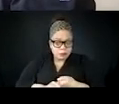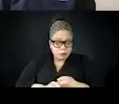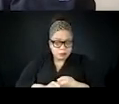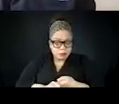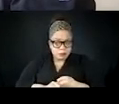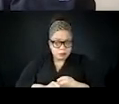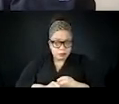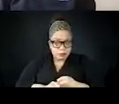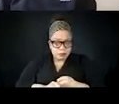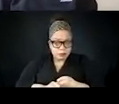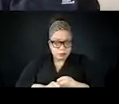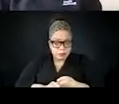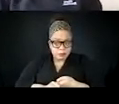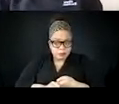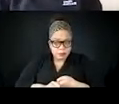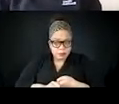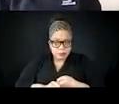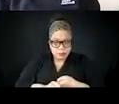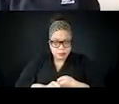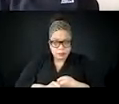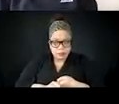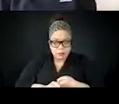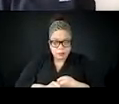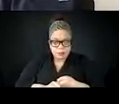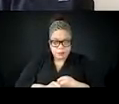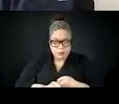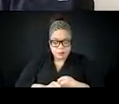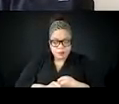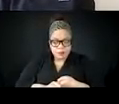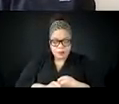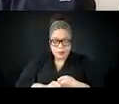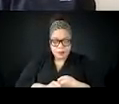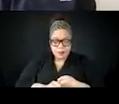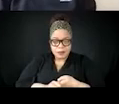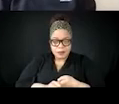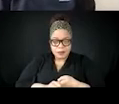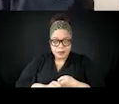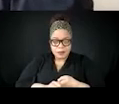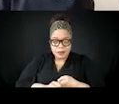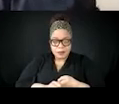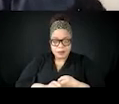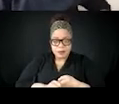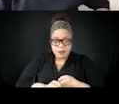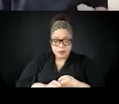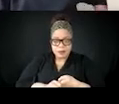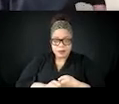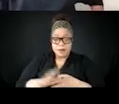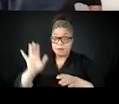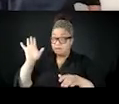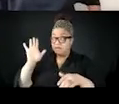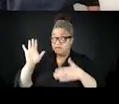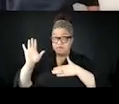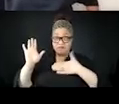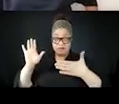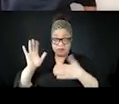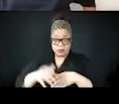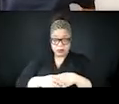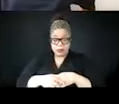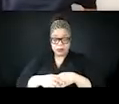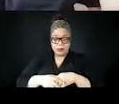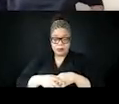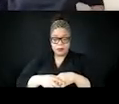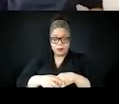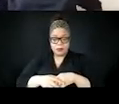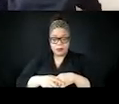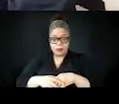Any takers? Um, I can go. I'm, I'm assuming it's when someone spreads information that they know is wrong, but